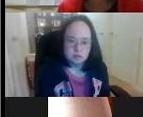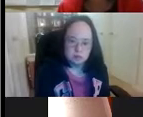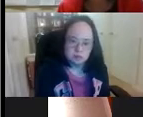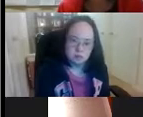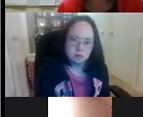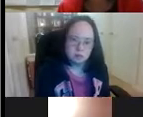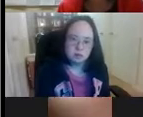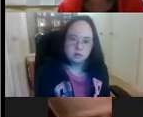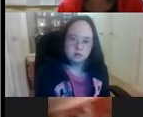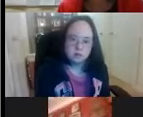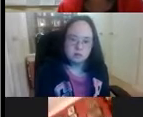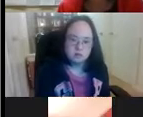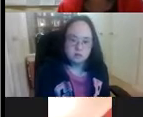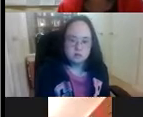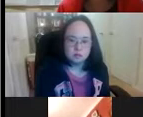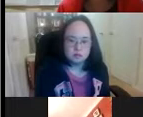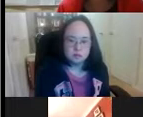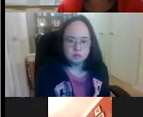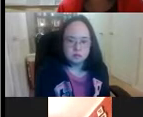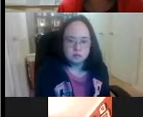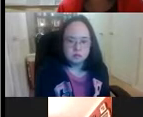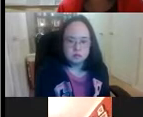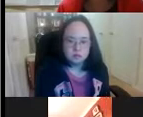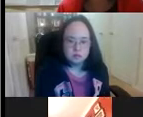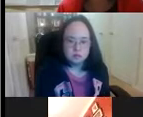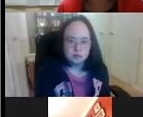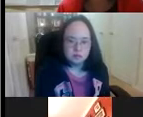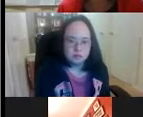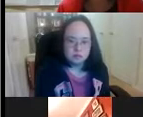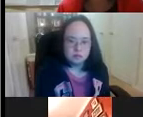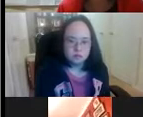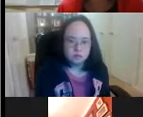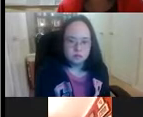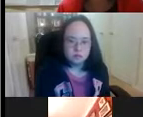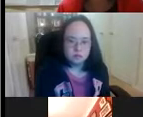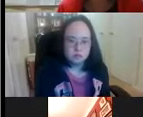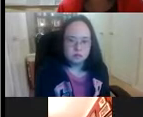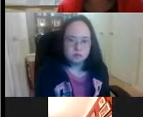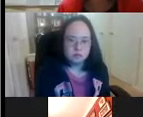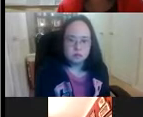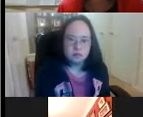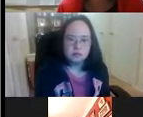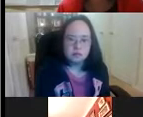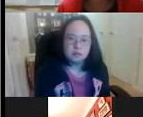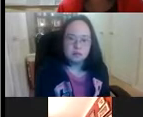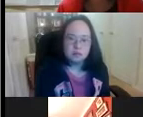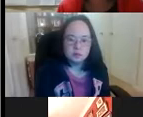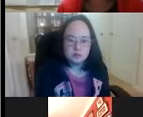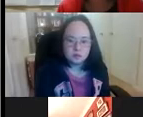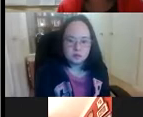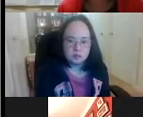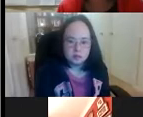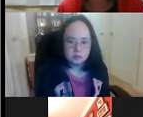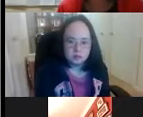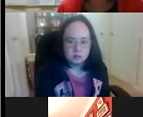webinars really which was aimed at the id sector and they can be all downloaded from our website and